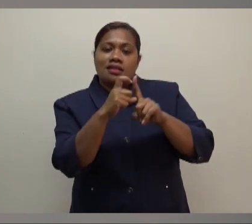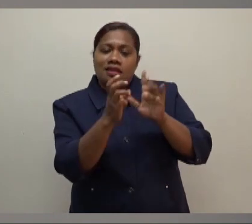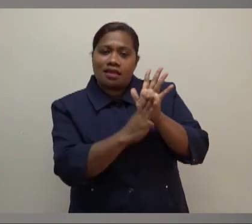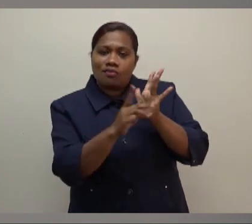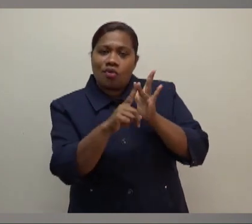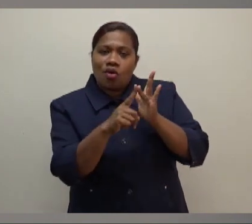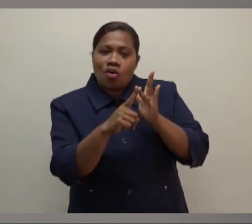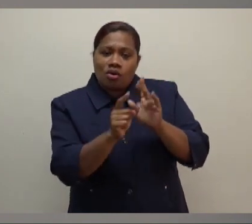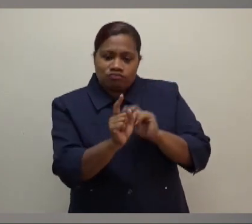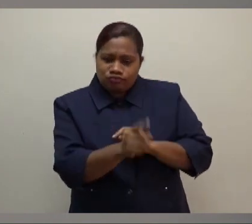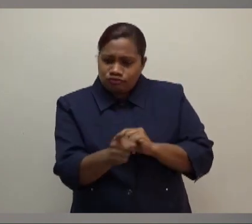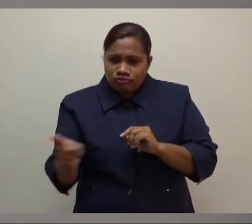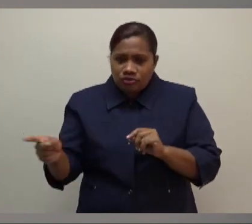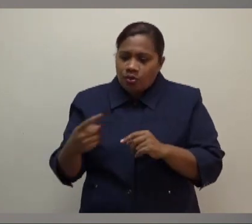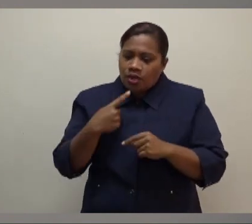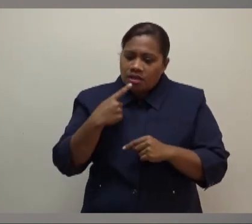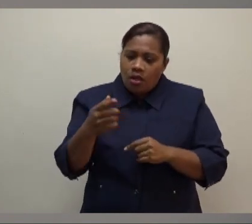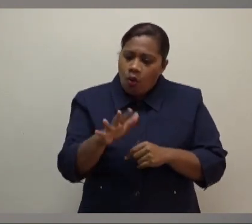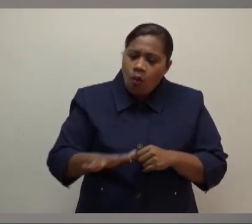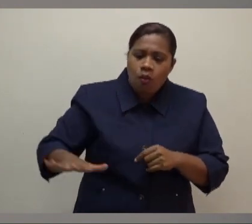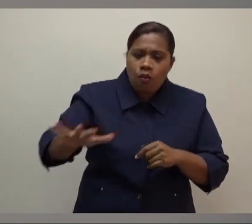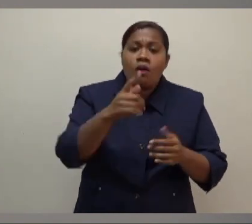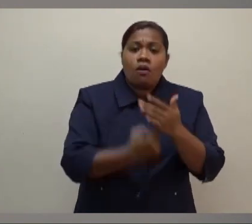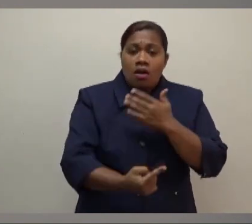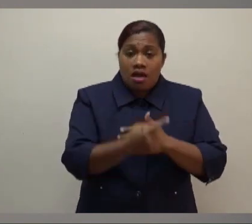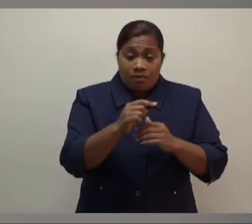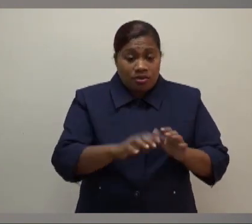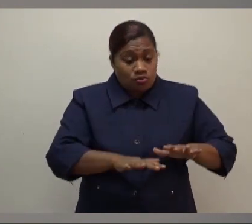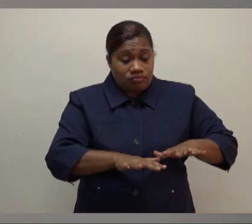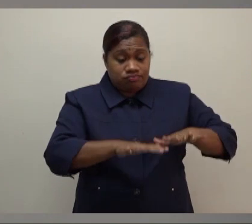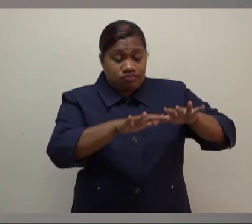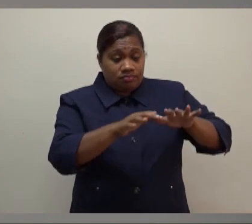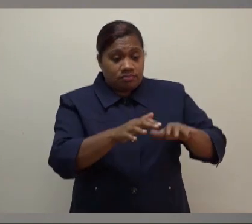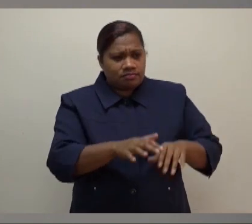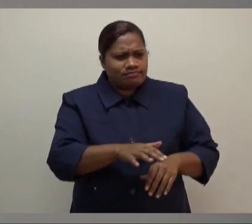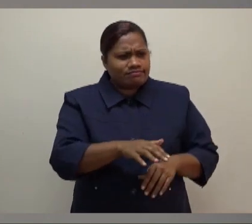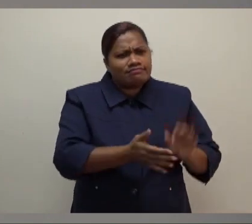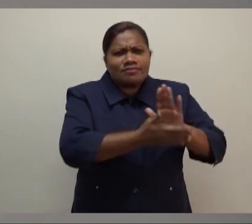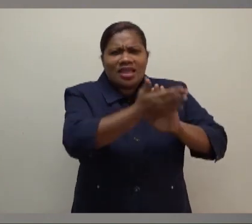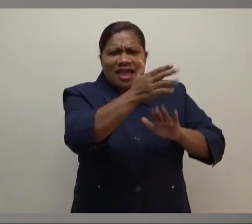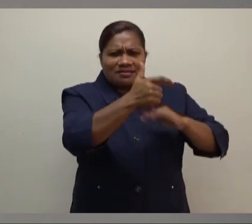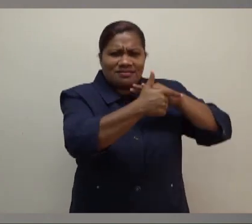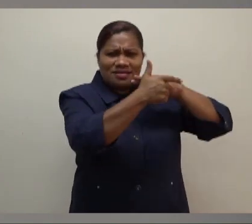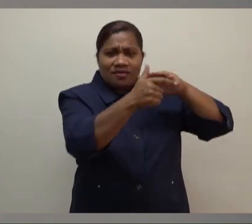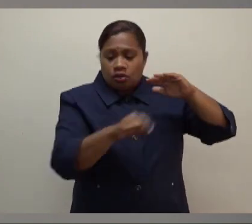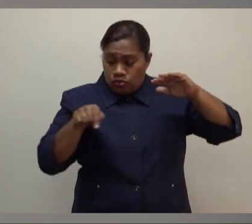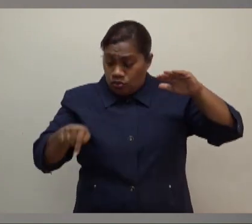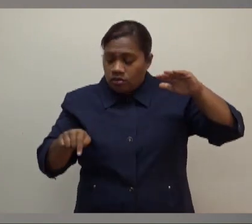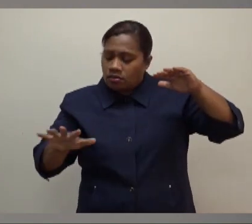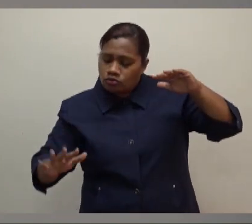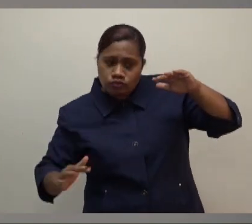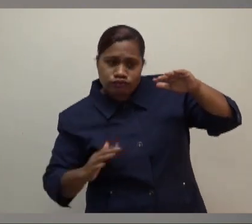alerting everybody to move to higher ground and they need to do that. Evacuation centers will be, of course, opened up for them on higher ground.